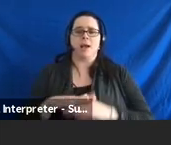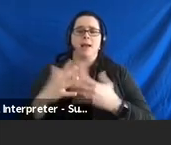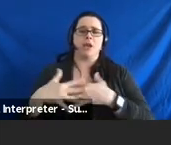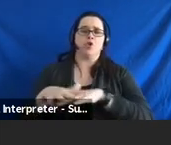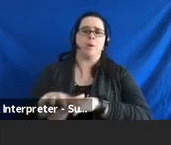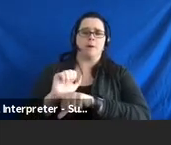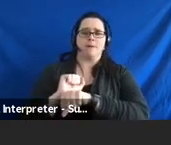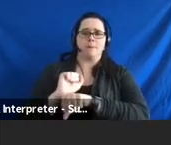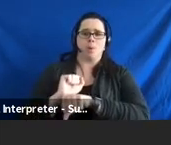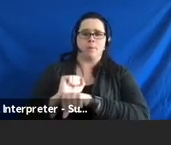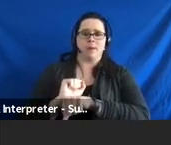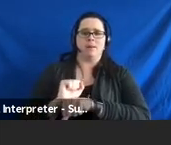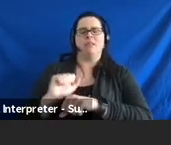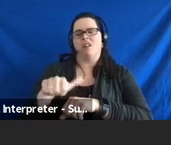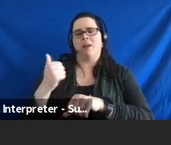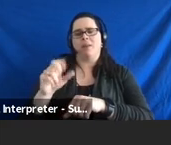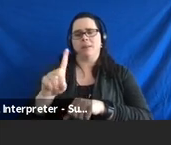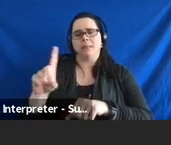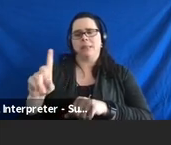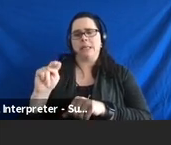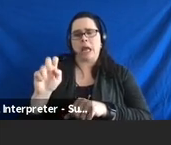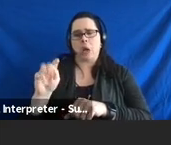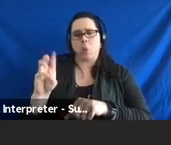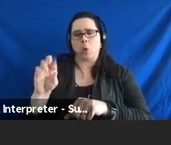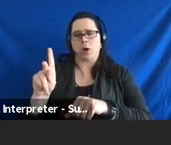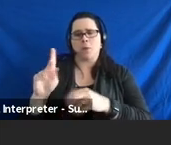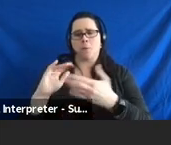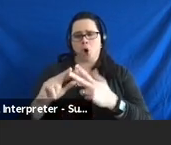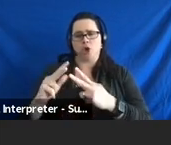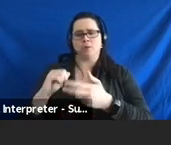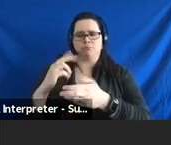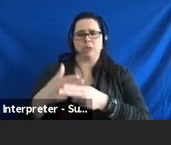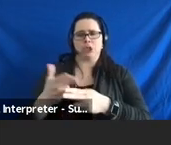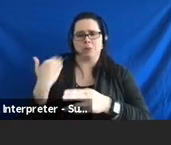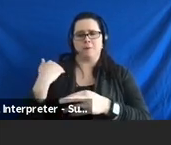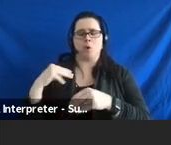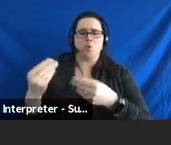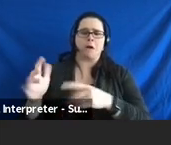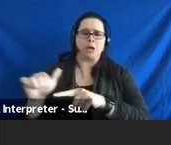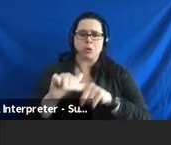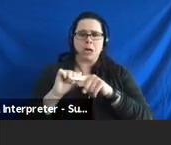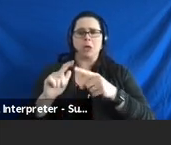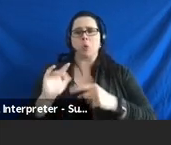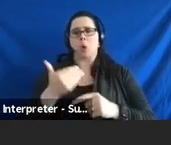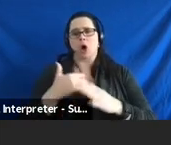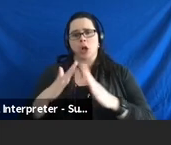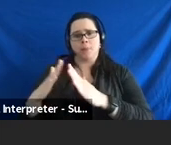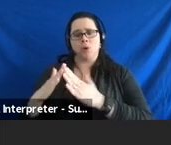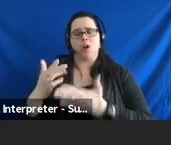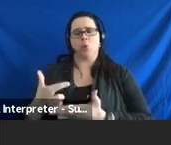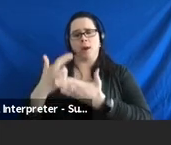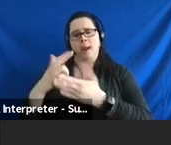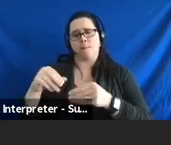and other DD network partners that we've mentioned previously to provide training to our community rehab